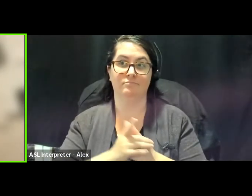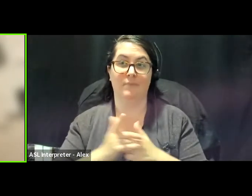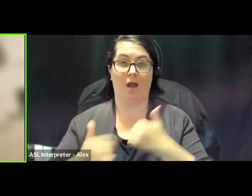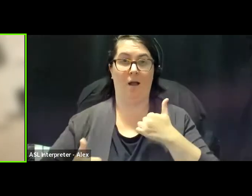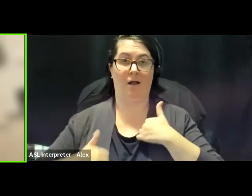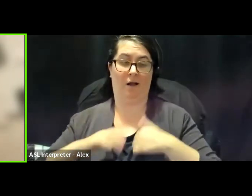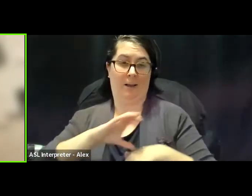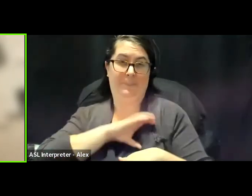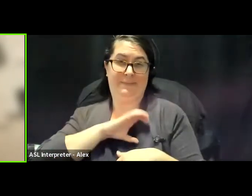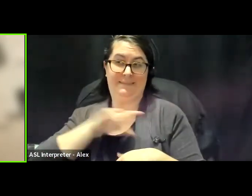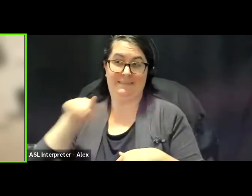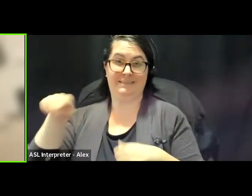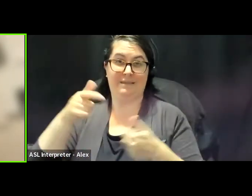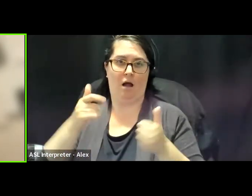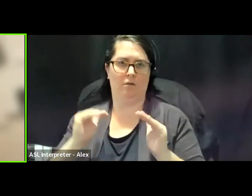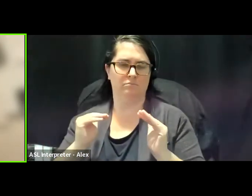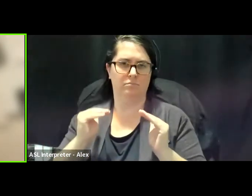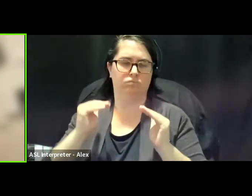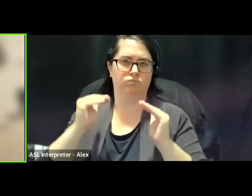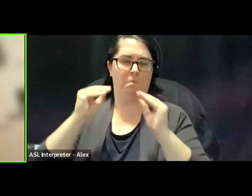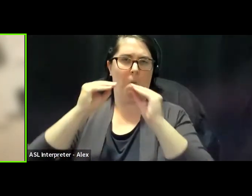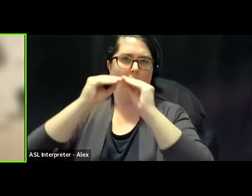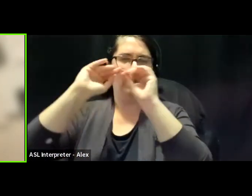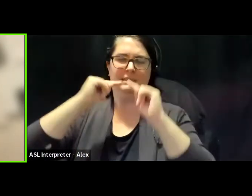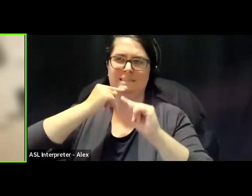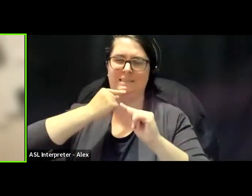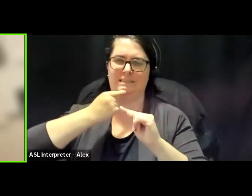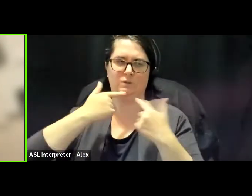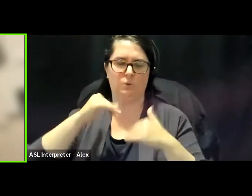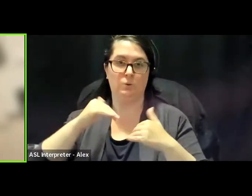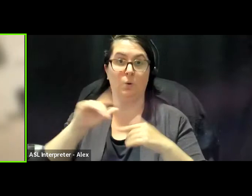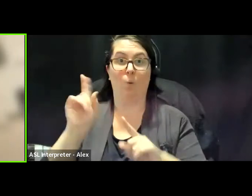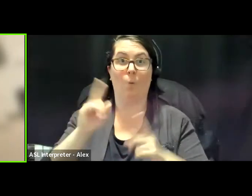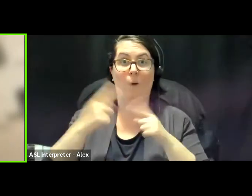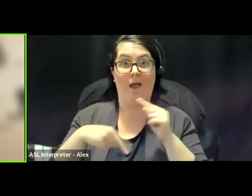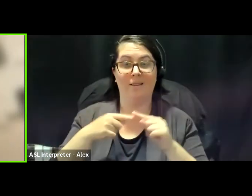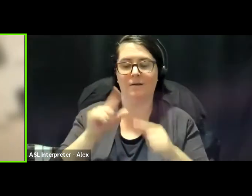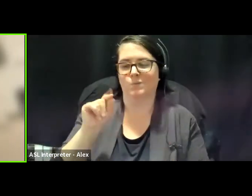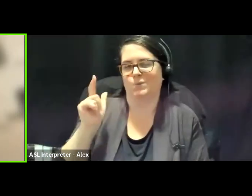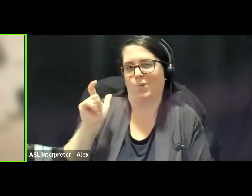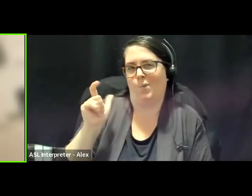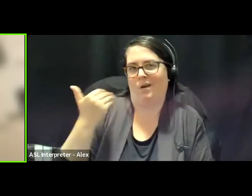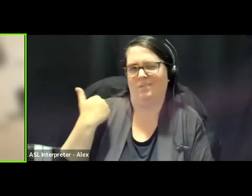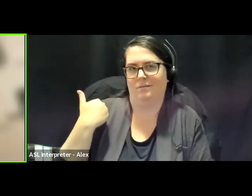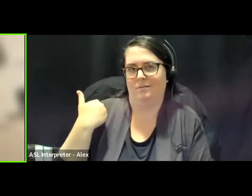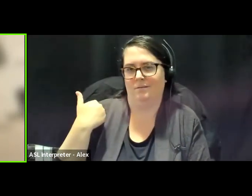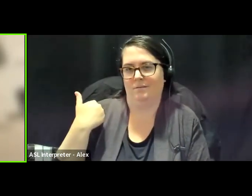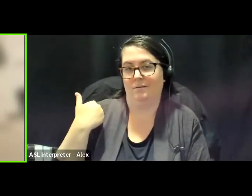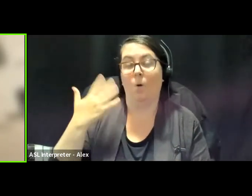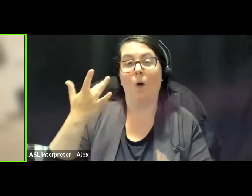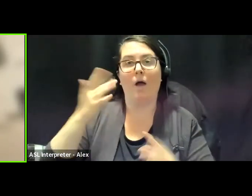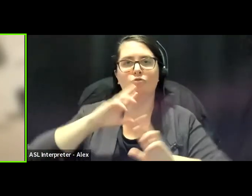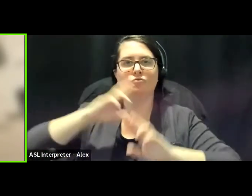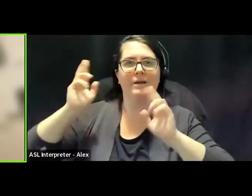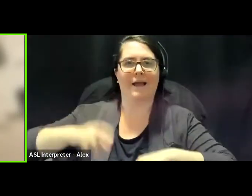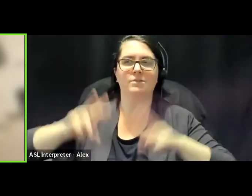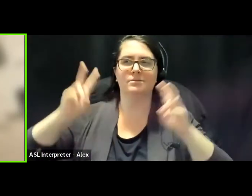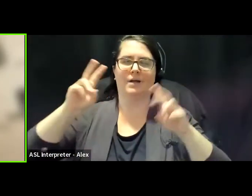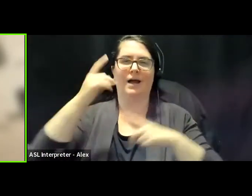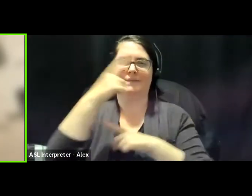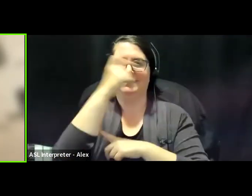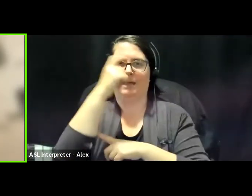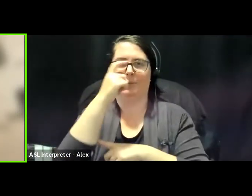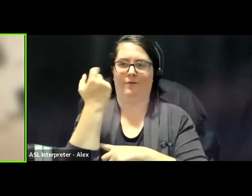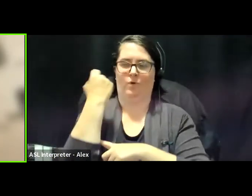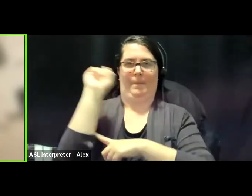massively escalated in intensity in the summer of 2021 in reaction to a summer of rebellions in